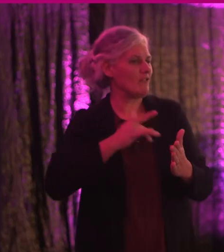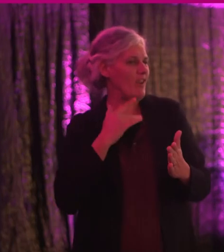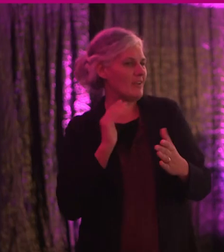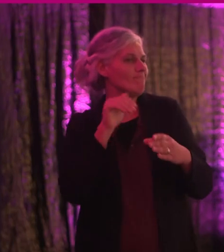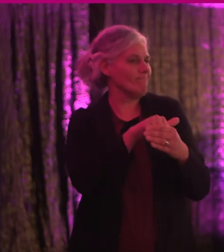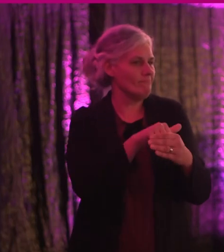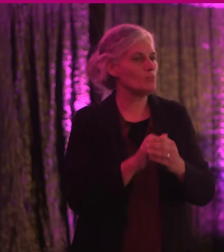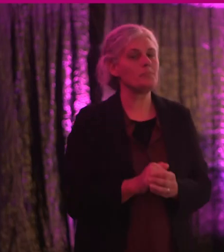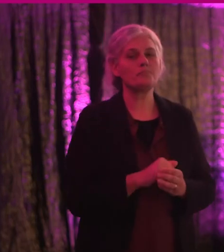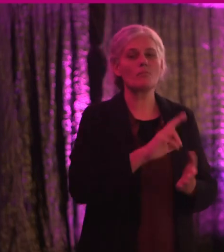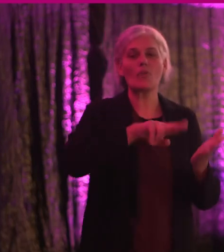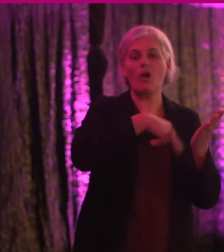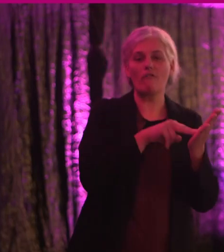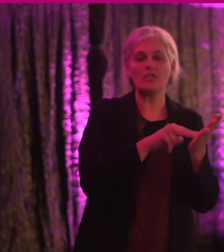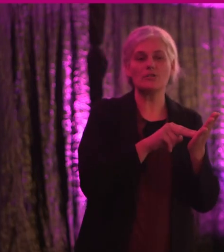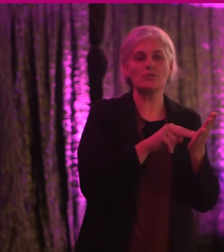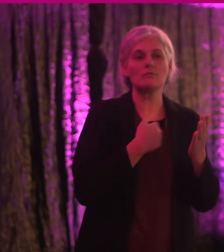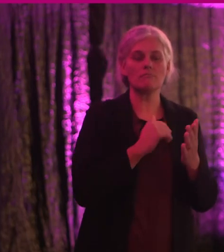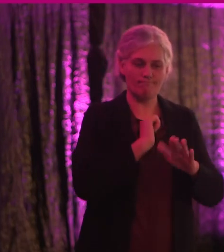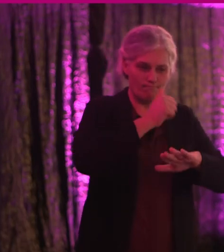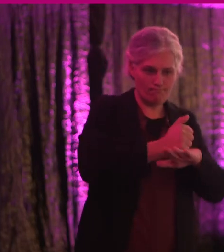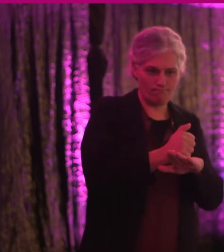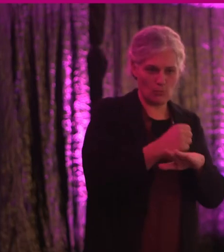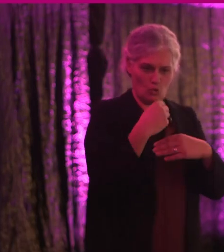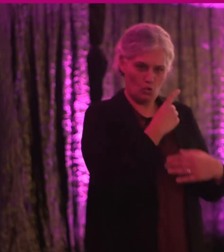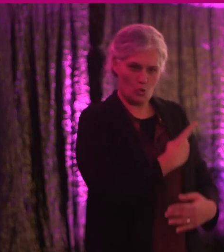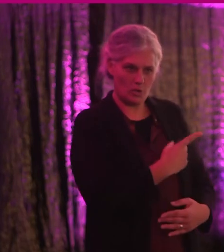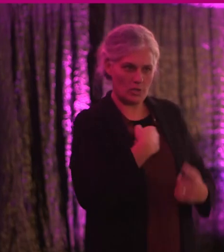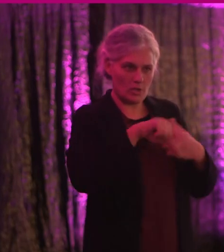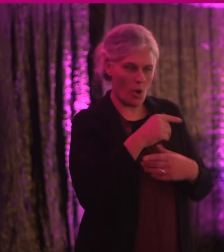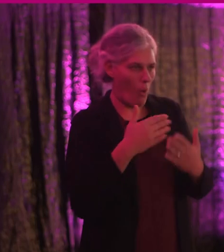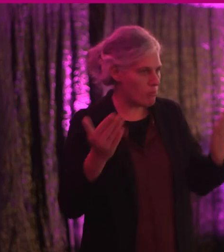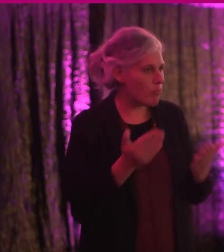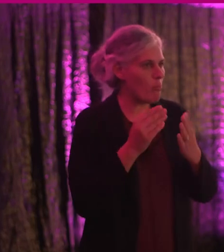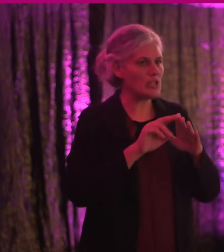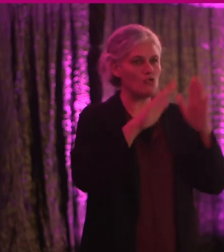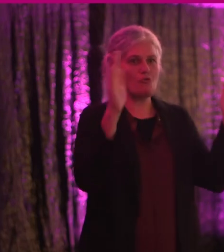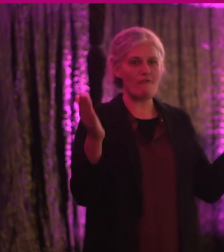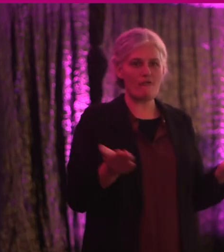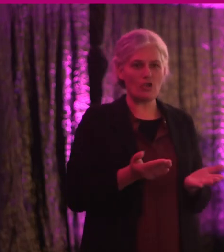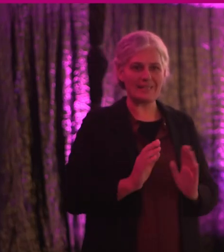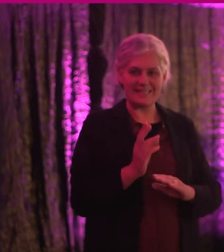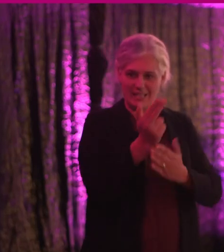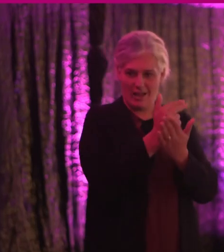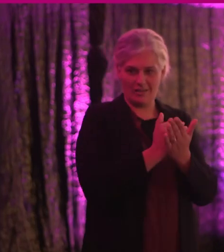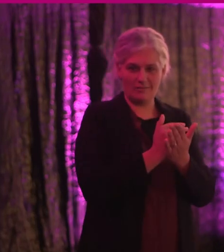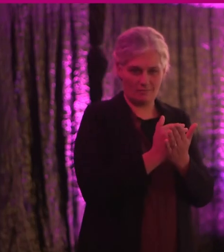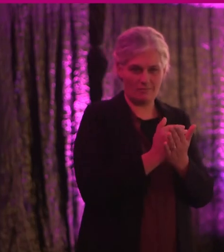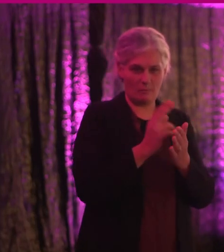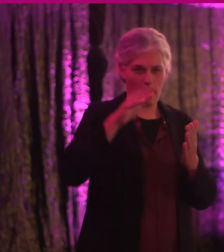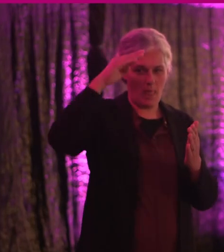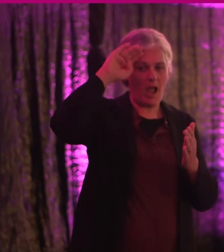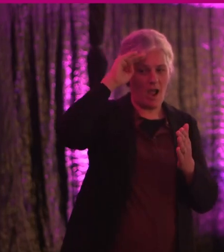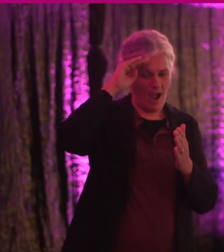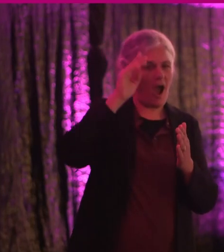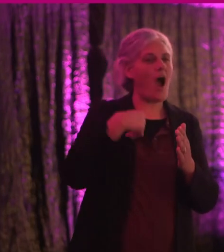The convention places duties on states with regard to promoting universal design. Ireland is unique